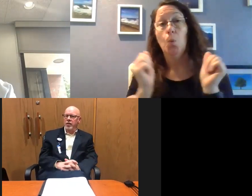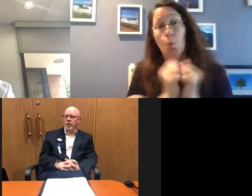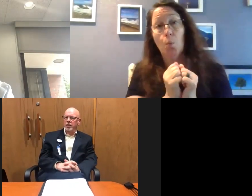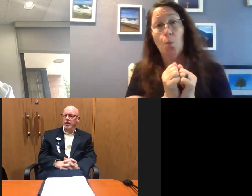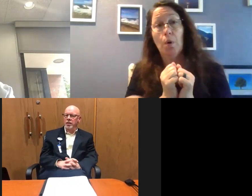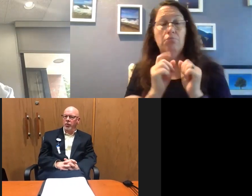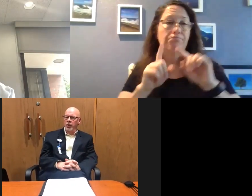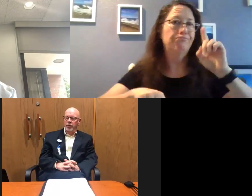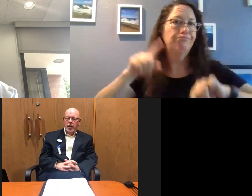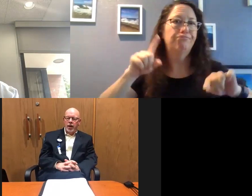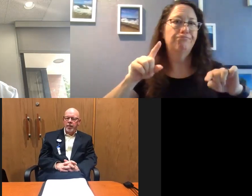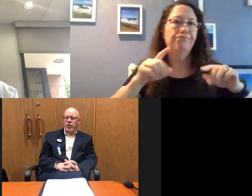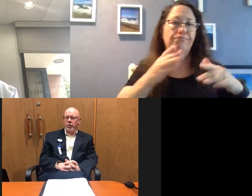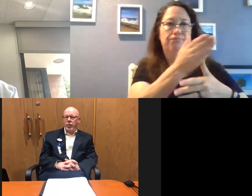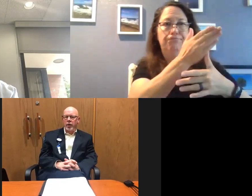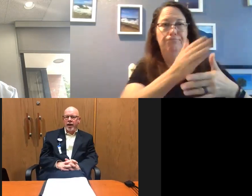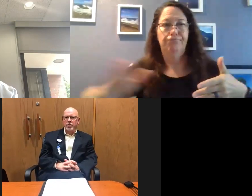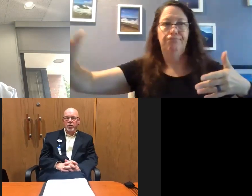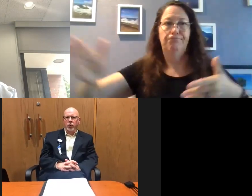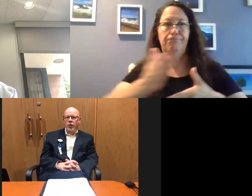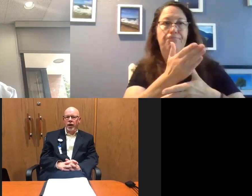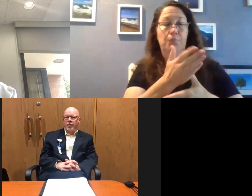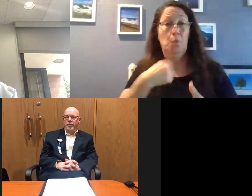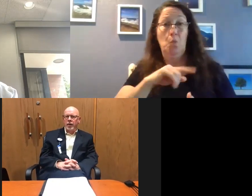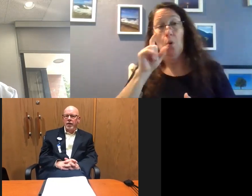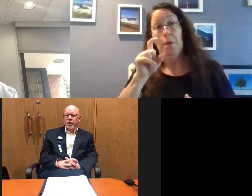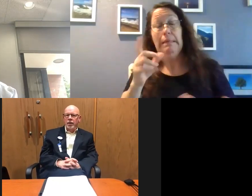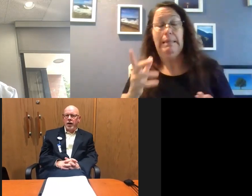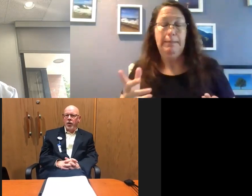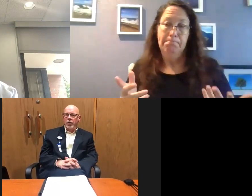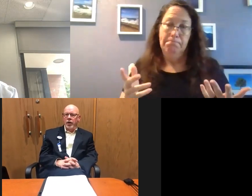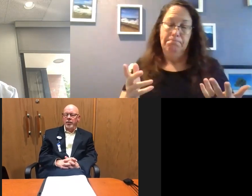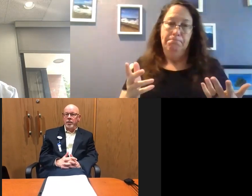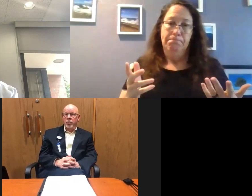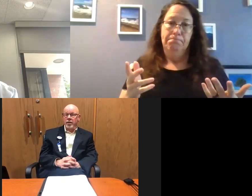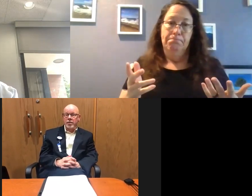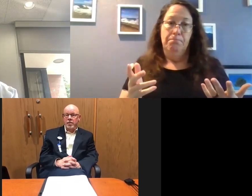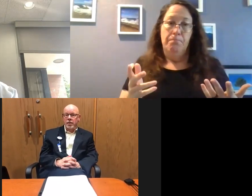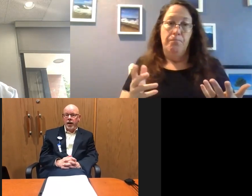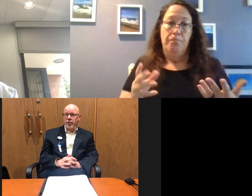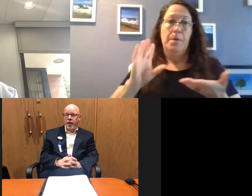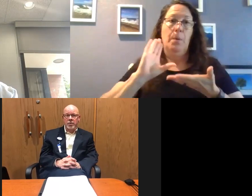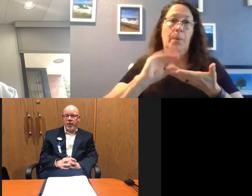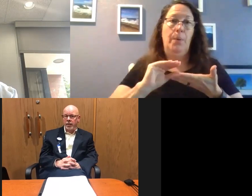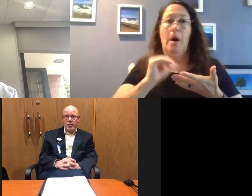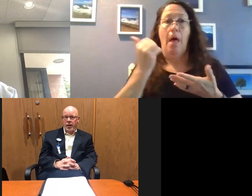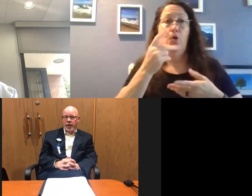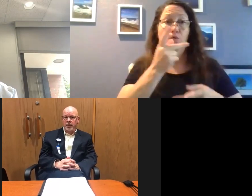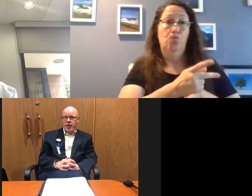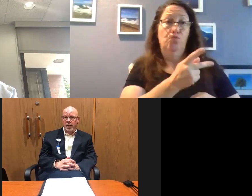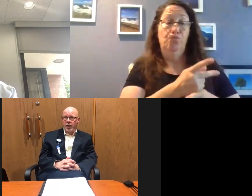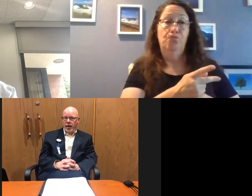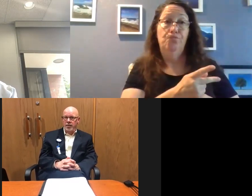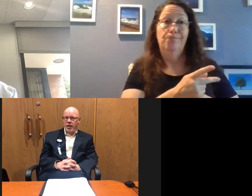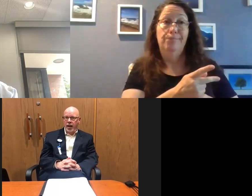parts of the continuum. I'm sure we would have to, um, you know, uh, suppress other types of volumes again